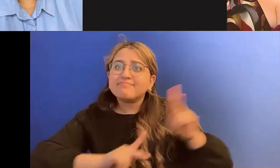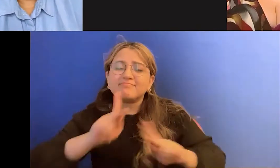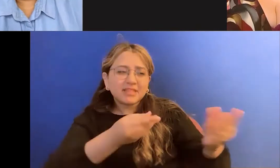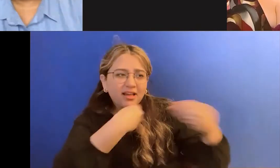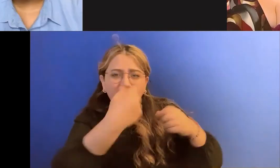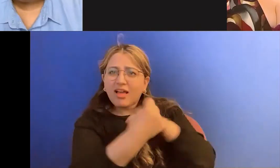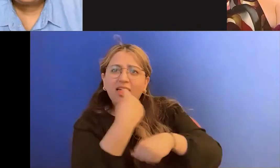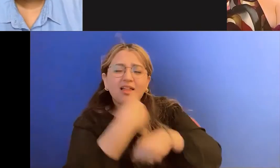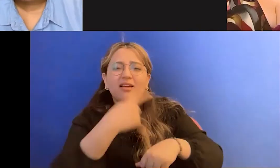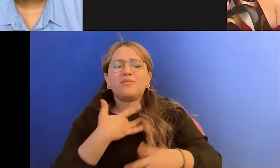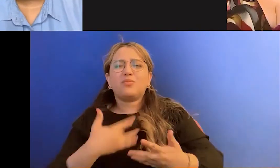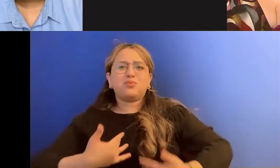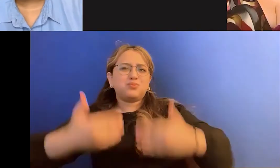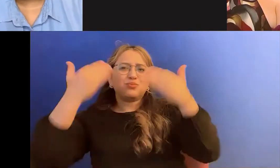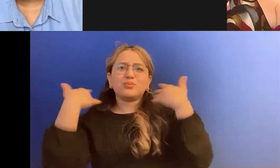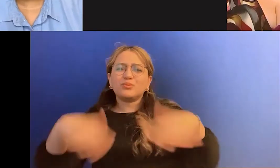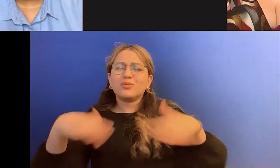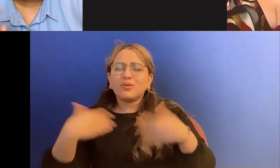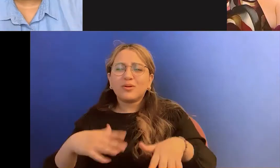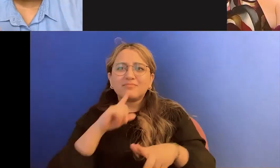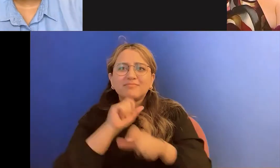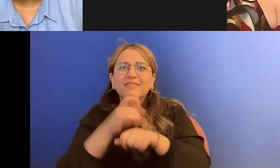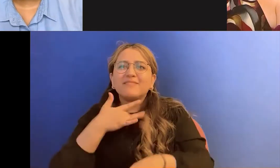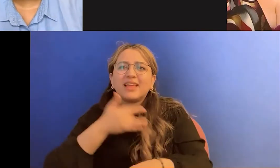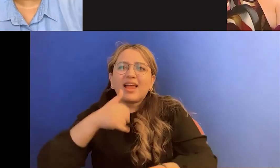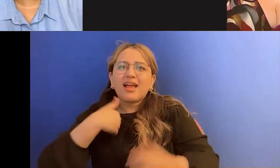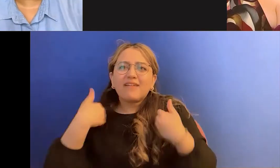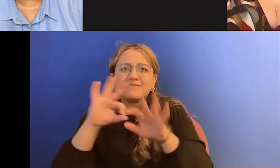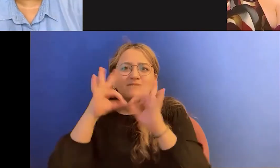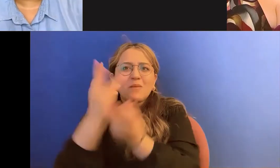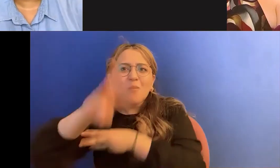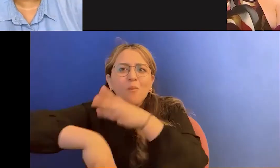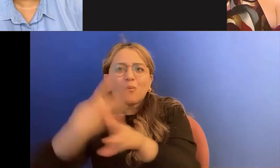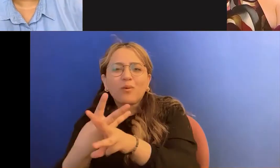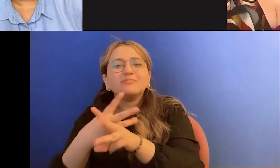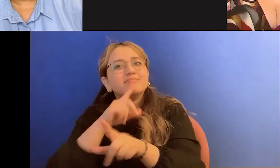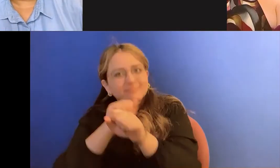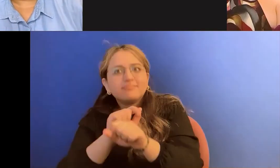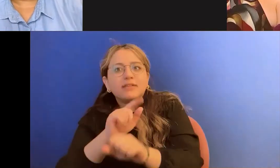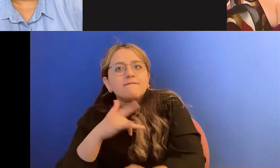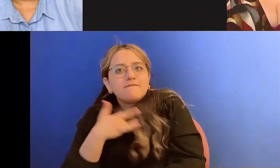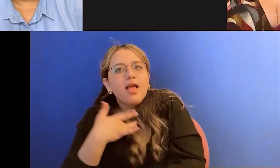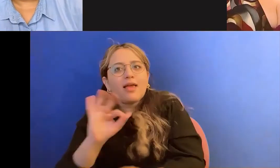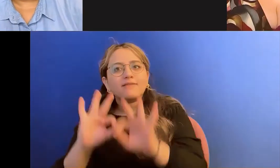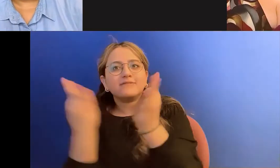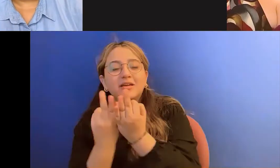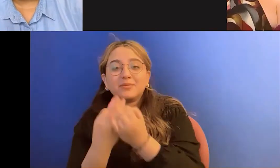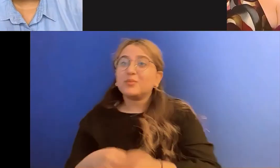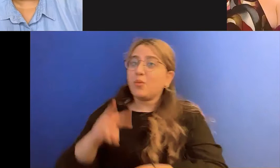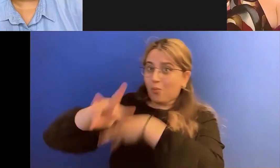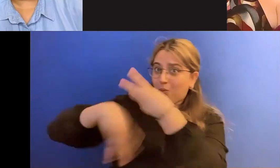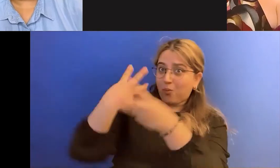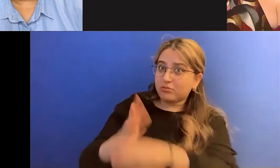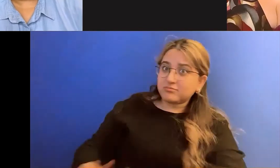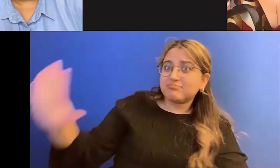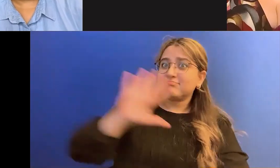worldwide family. And I, it truly, truly, truly feels like a family to me. Worldwide. Yeah.